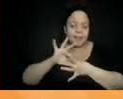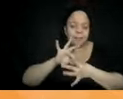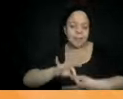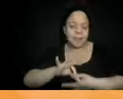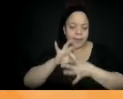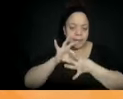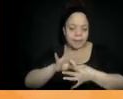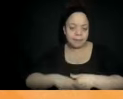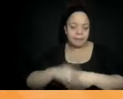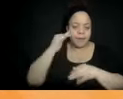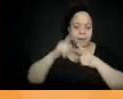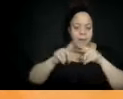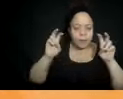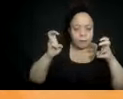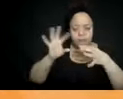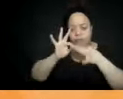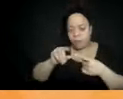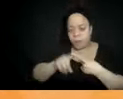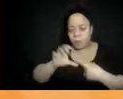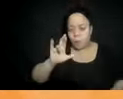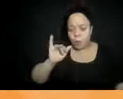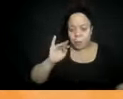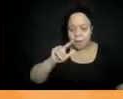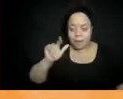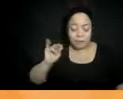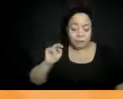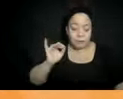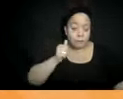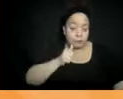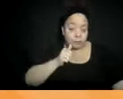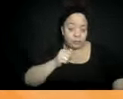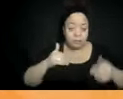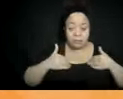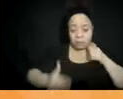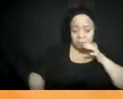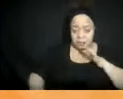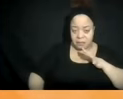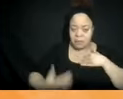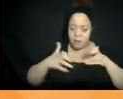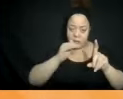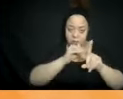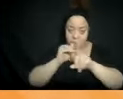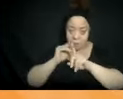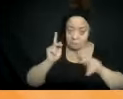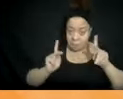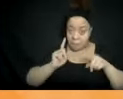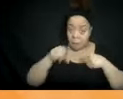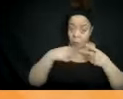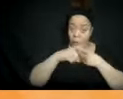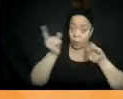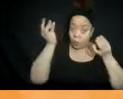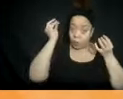remind people that when you do, and many of you have facilitated and done timeline activities, these are never